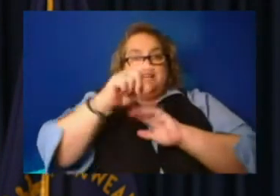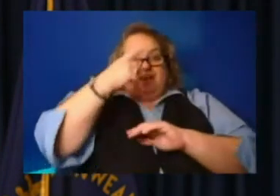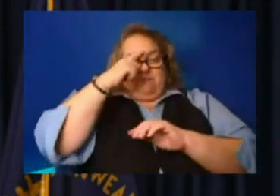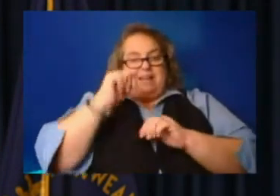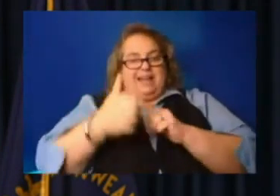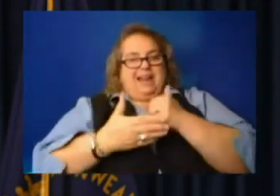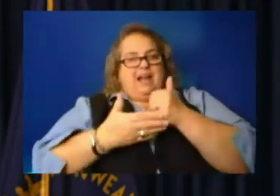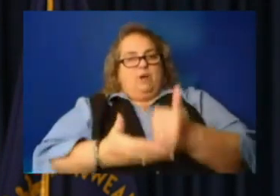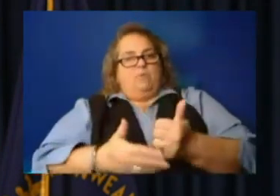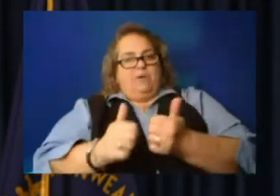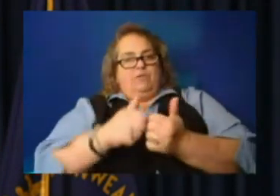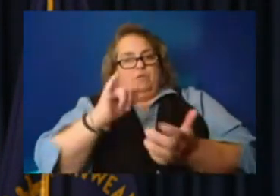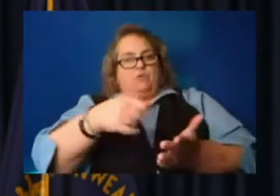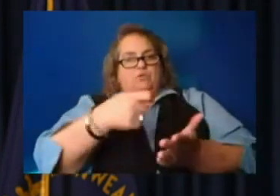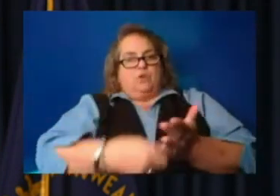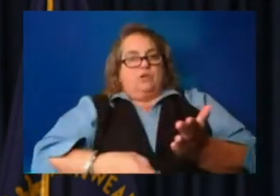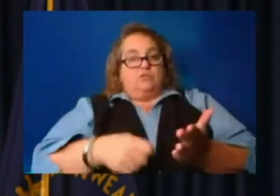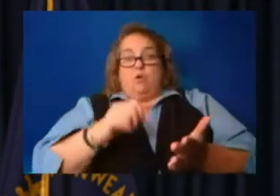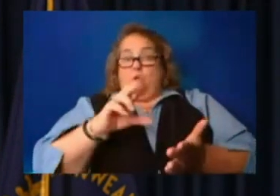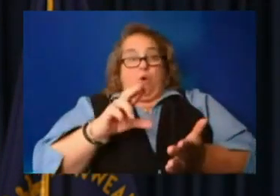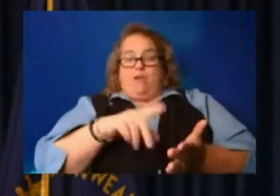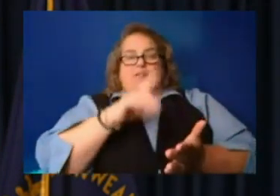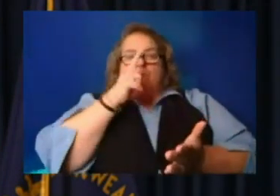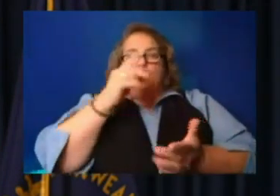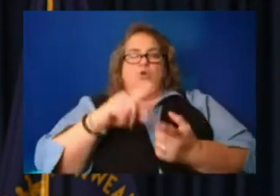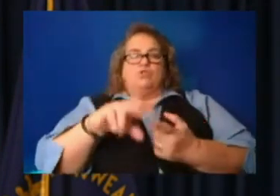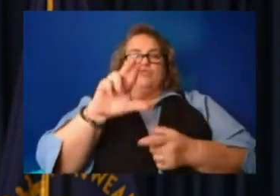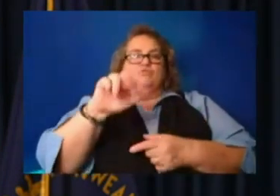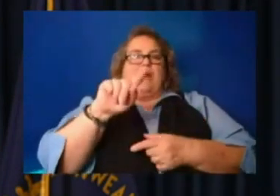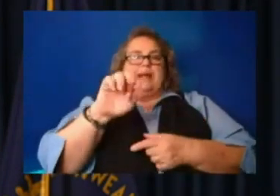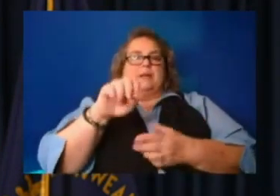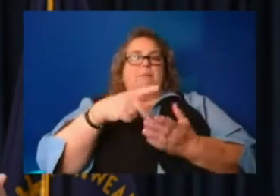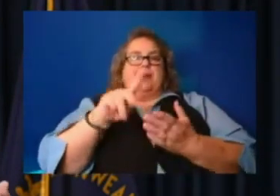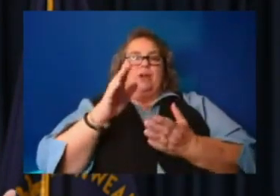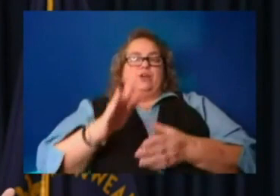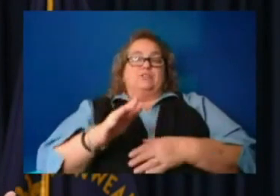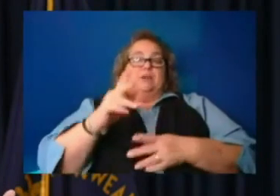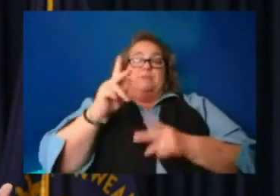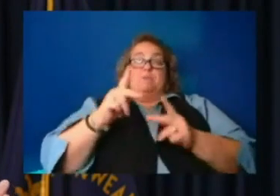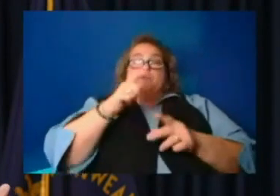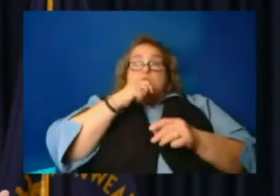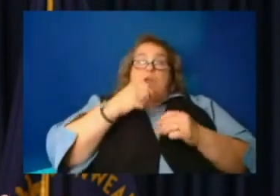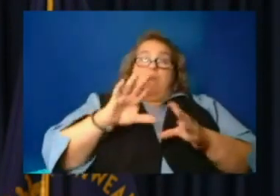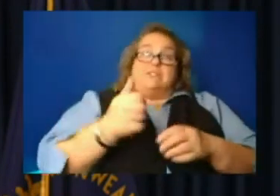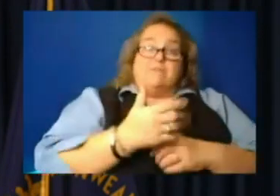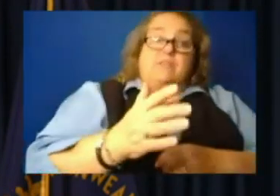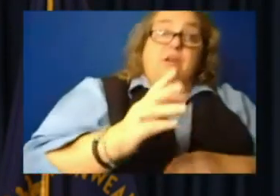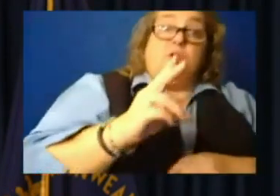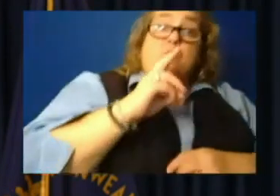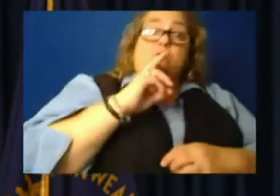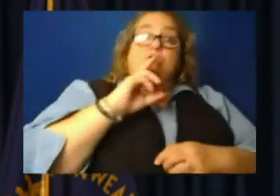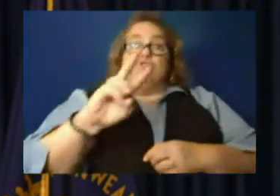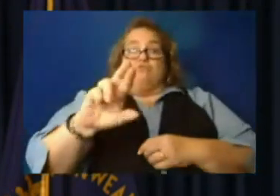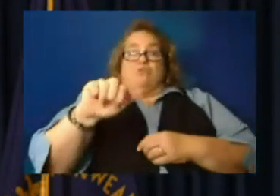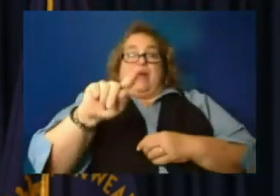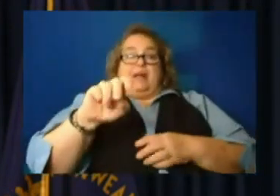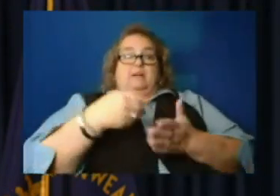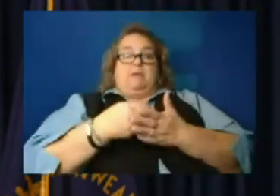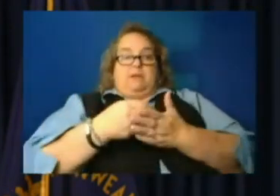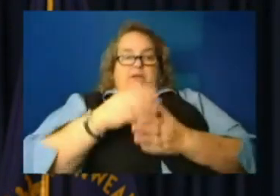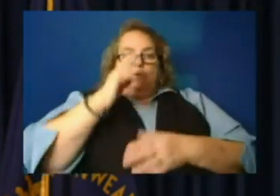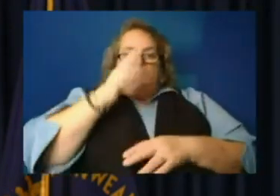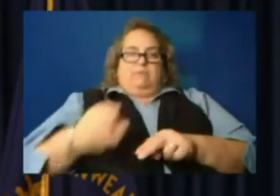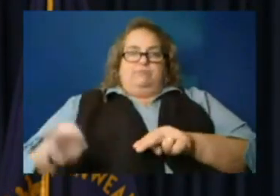otherwise they're going to go to rate payers. So people who just lost everything that are rebuilding would have their water rates just skyrocket and what it would cost.